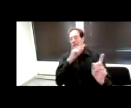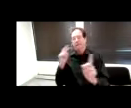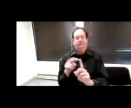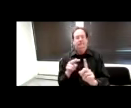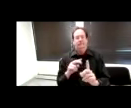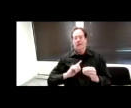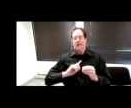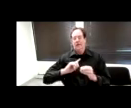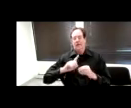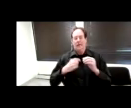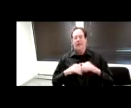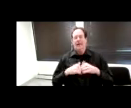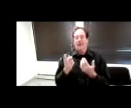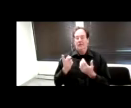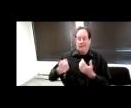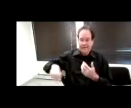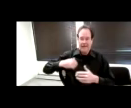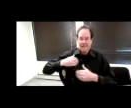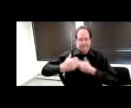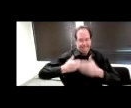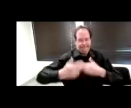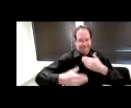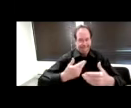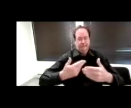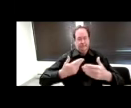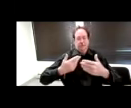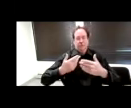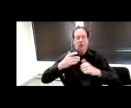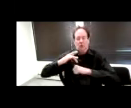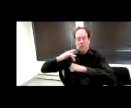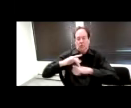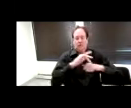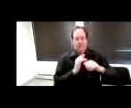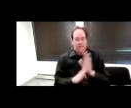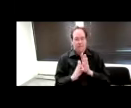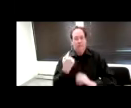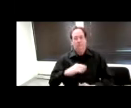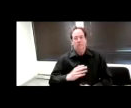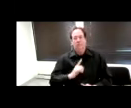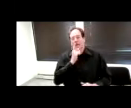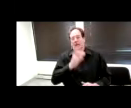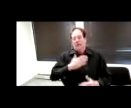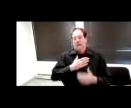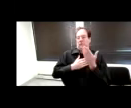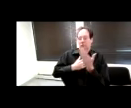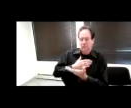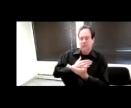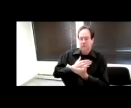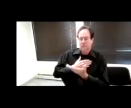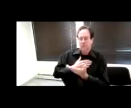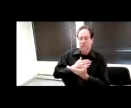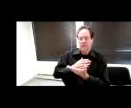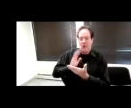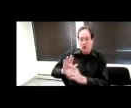how they have gone about this process in resource development, and we're really glad that she has her